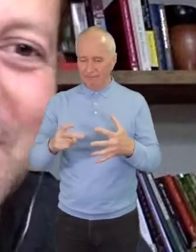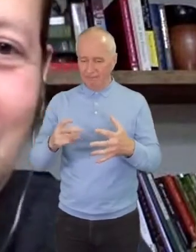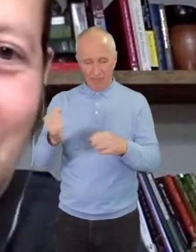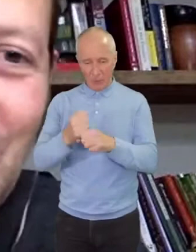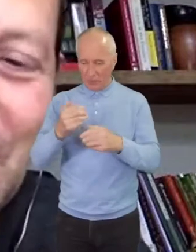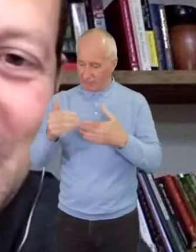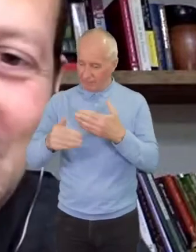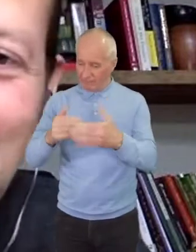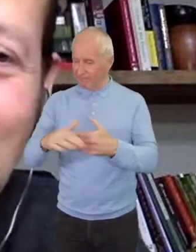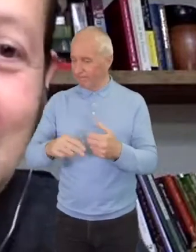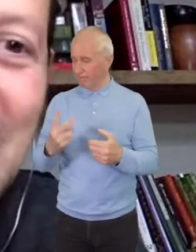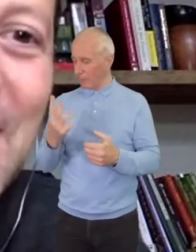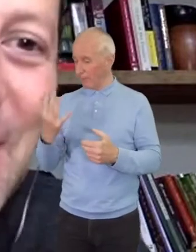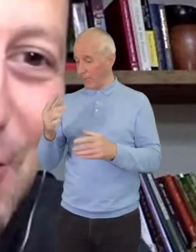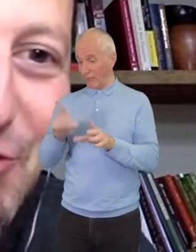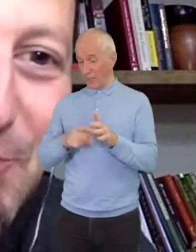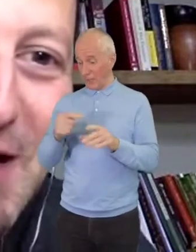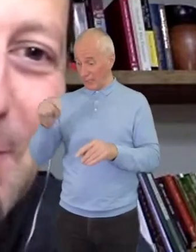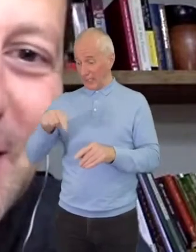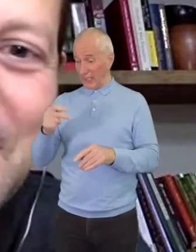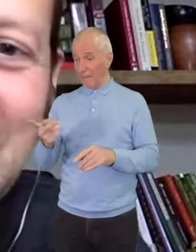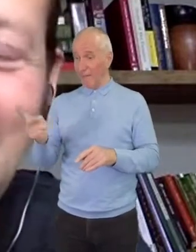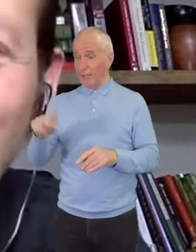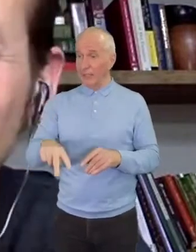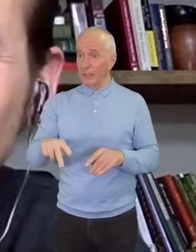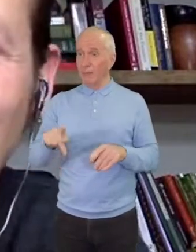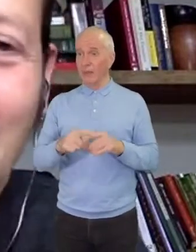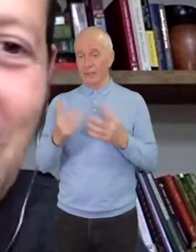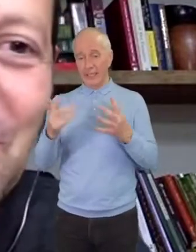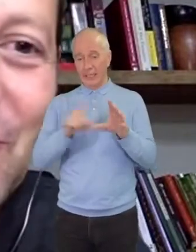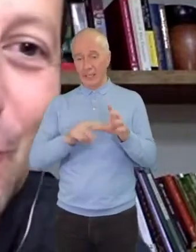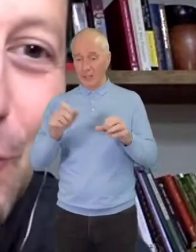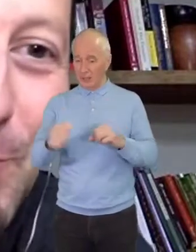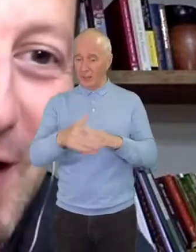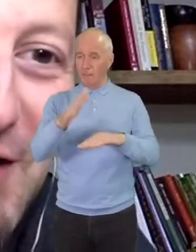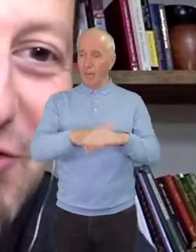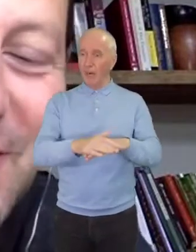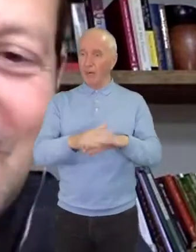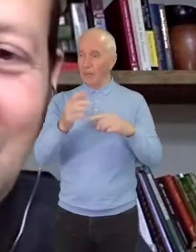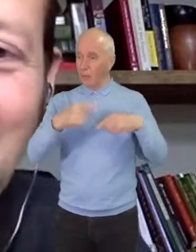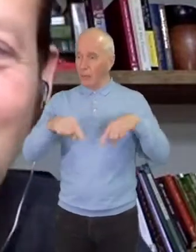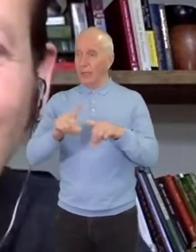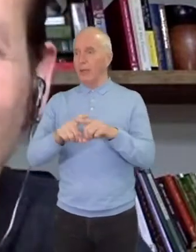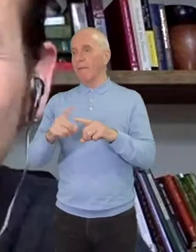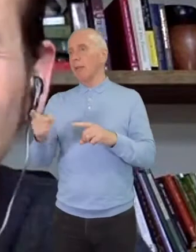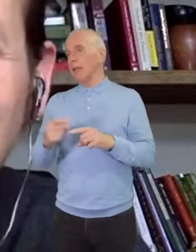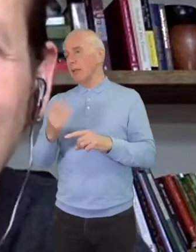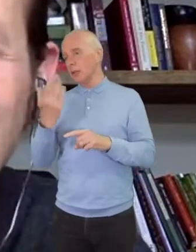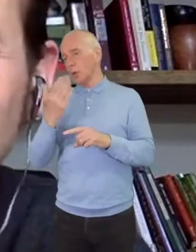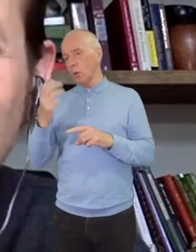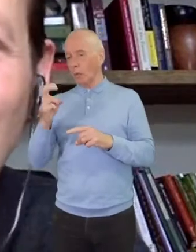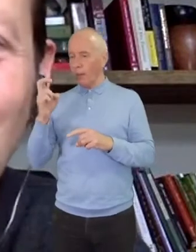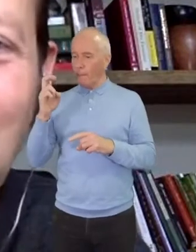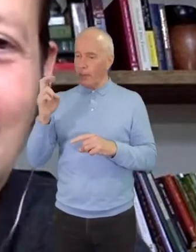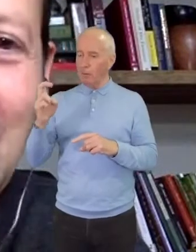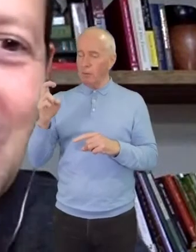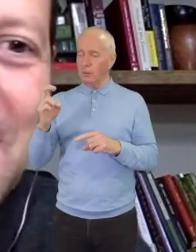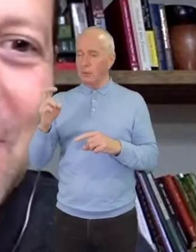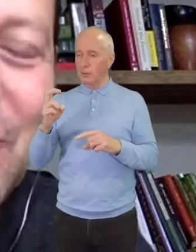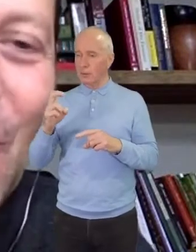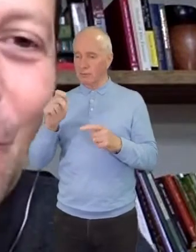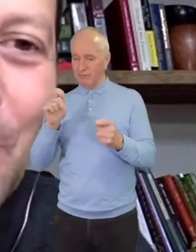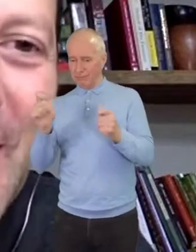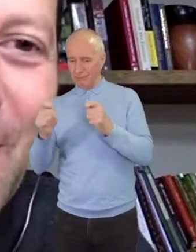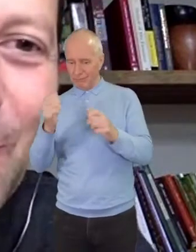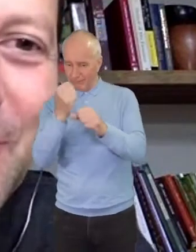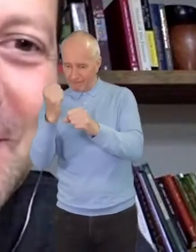years in Philly and 10 years of being married together. So we've got this school bus that's converted into a